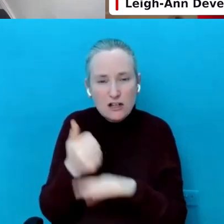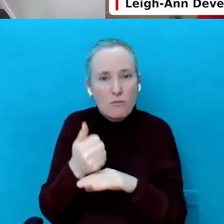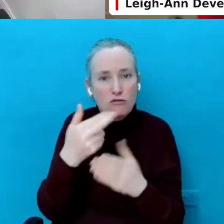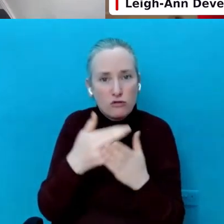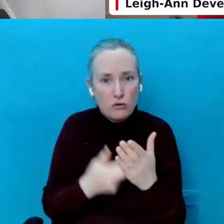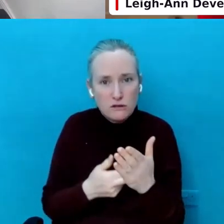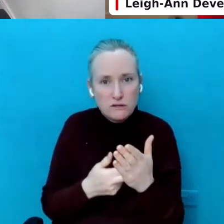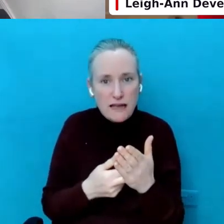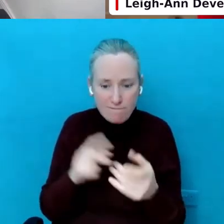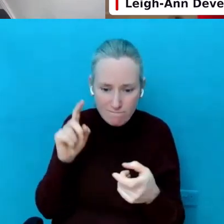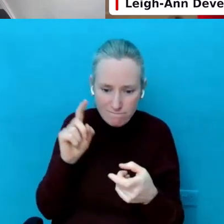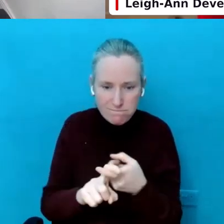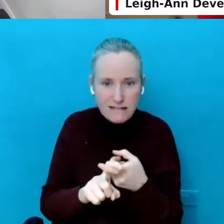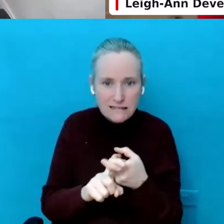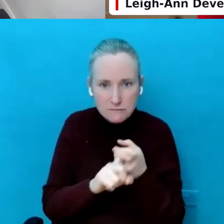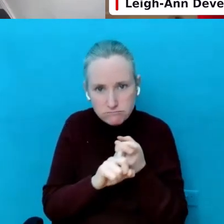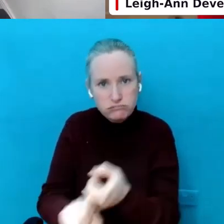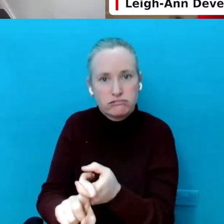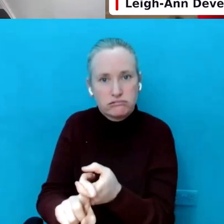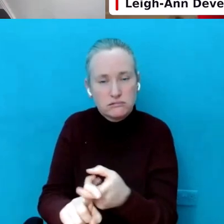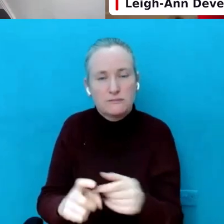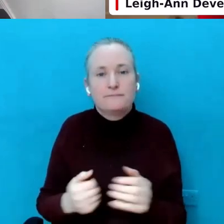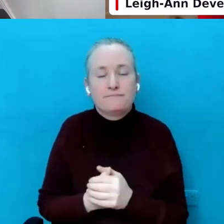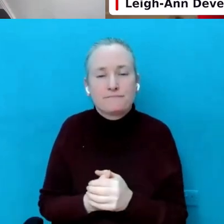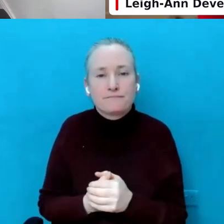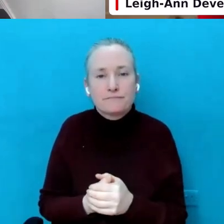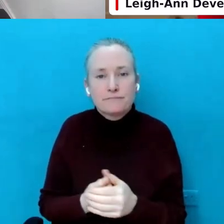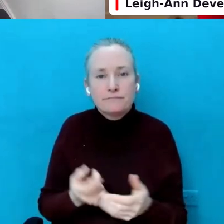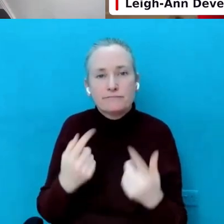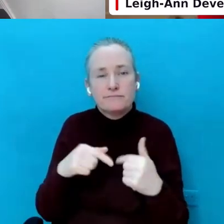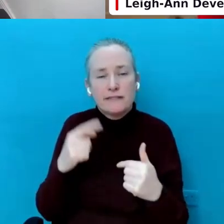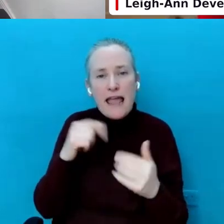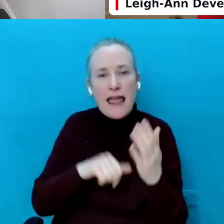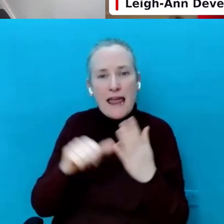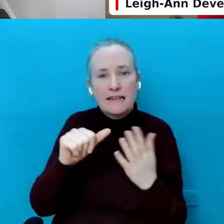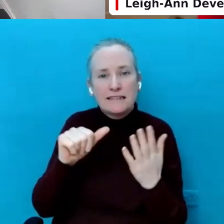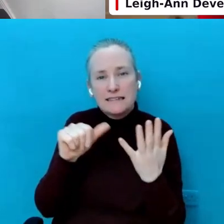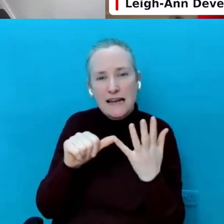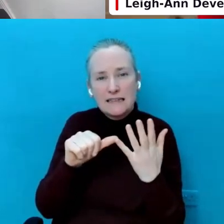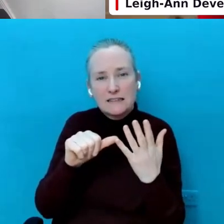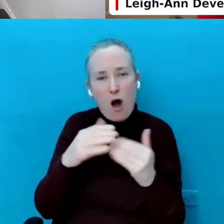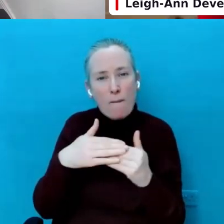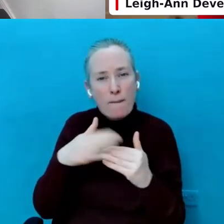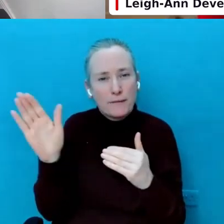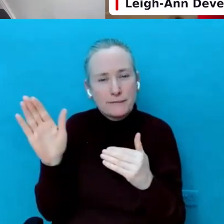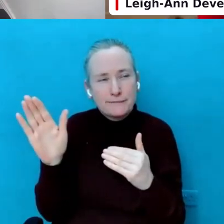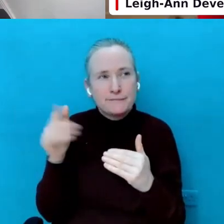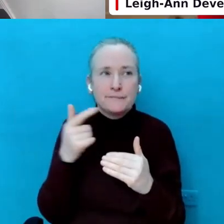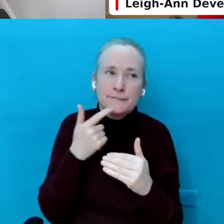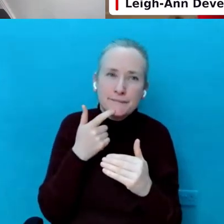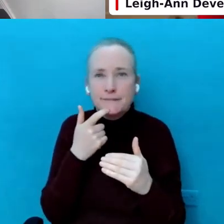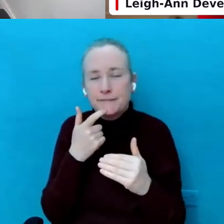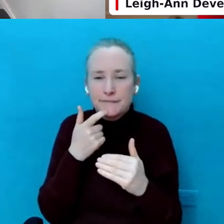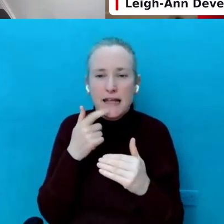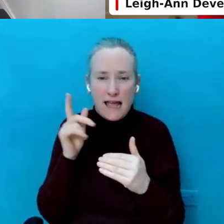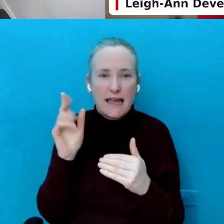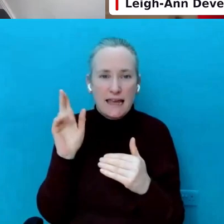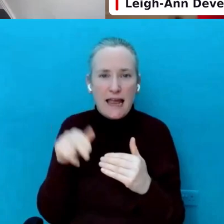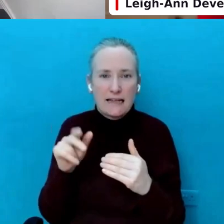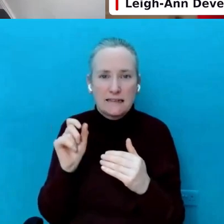to them. And then you look at six upwards and we can send out the